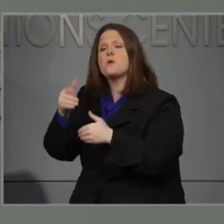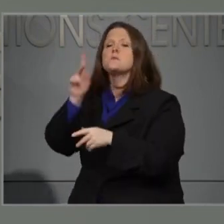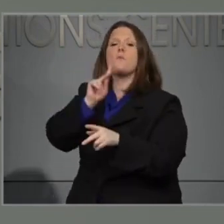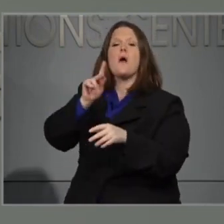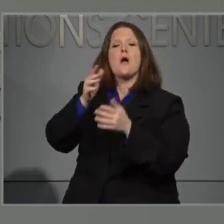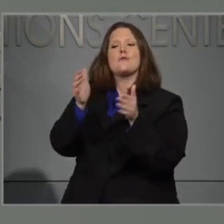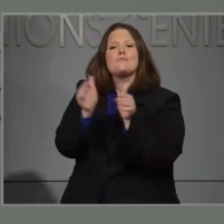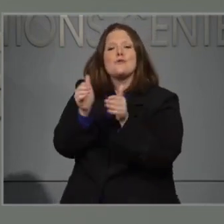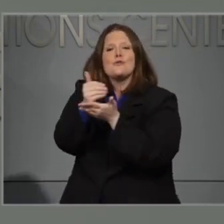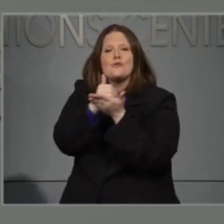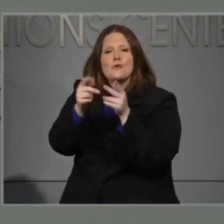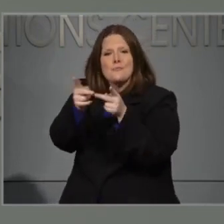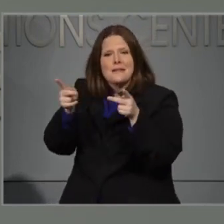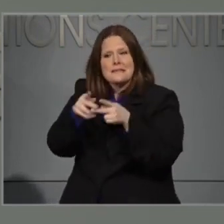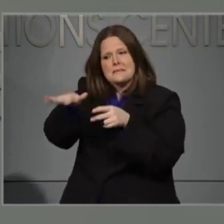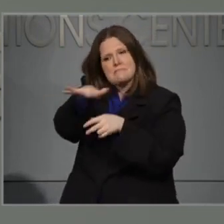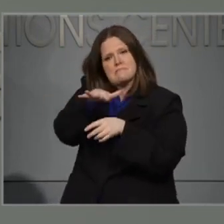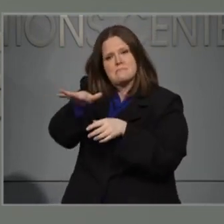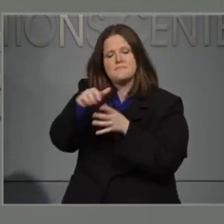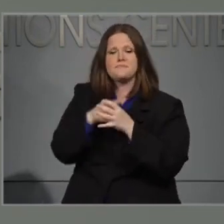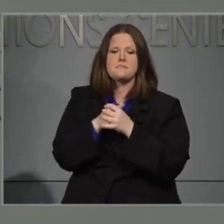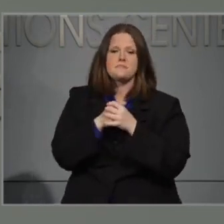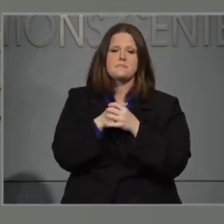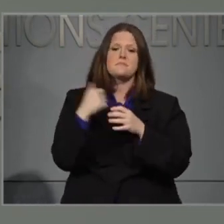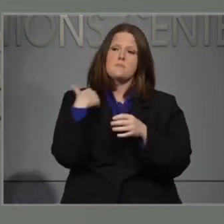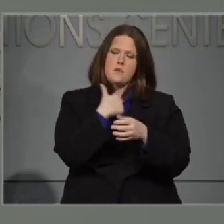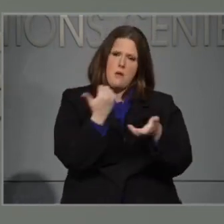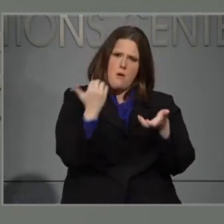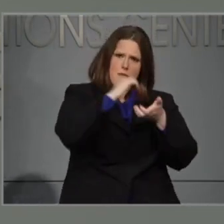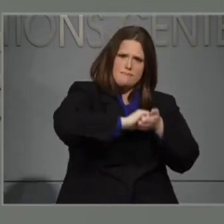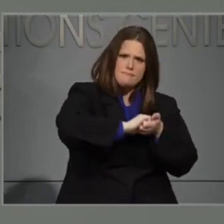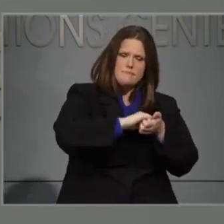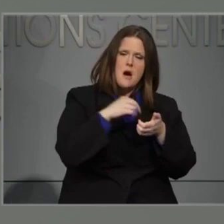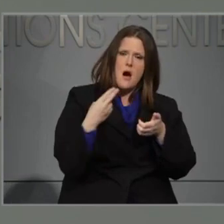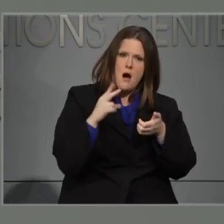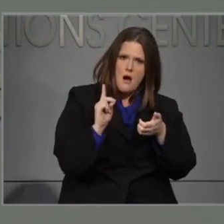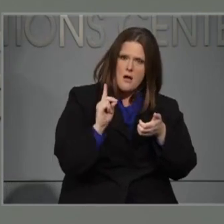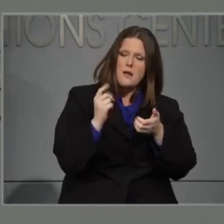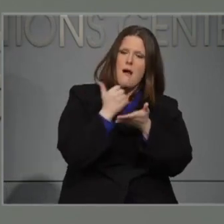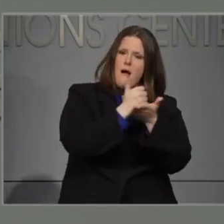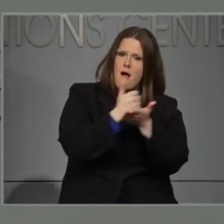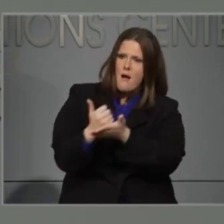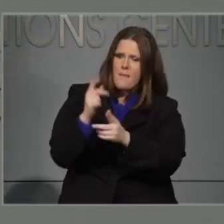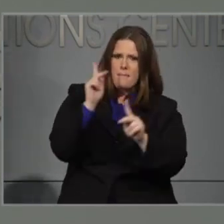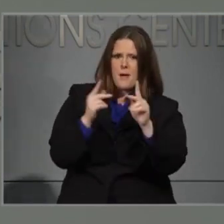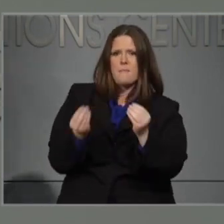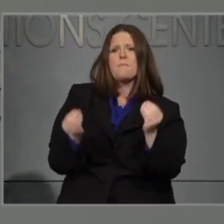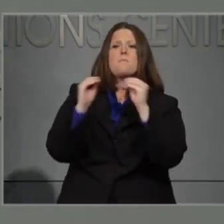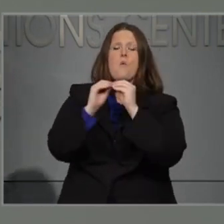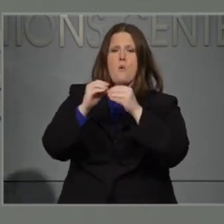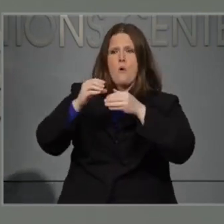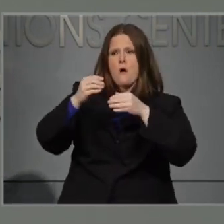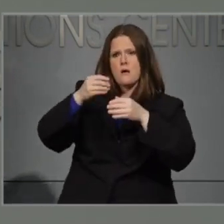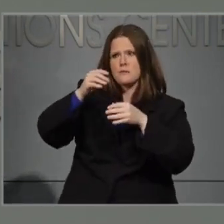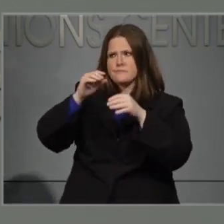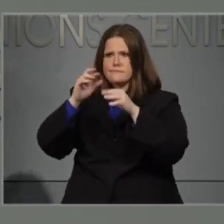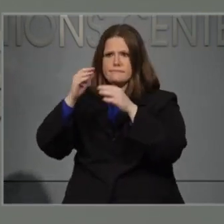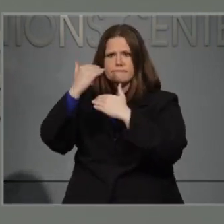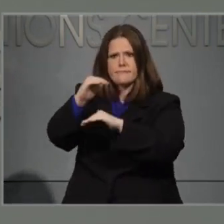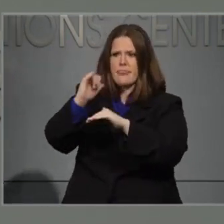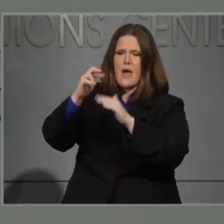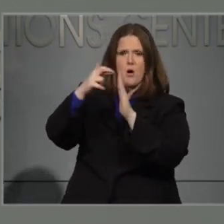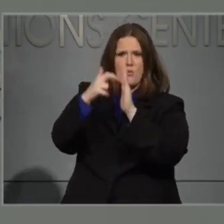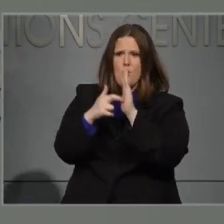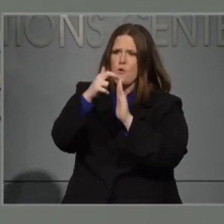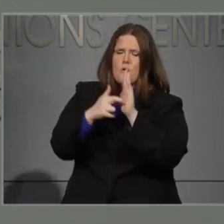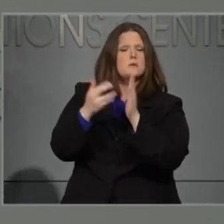Our team has worked closely with HUD during development of the program to increase flexibility and help as many storm survivors as possible while